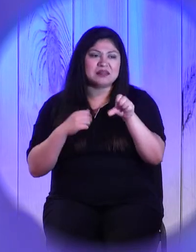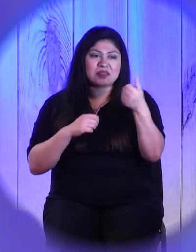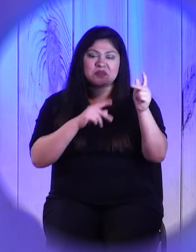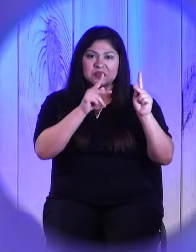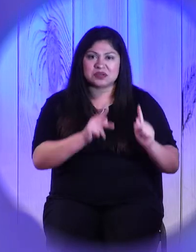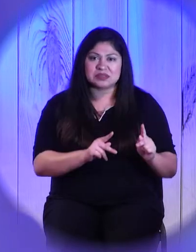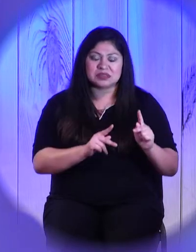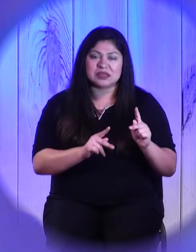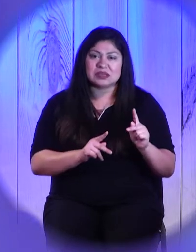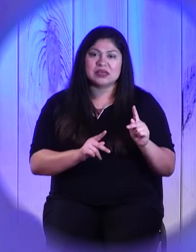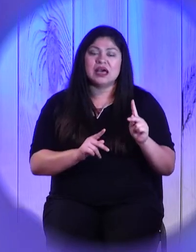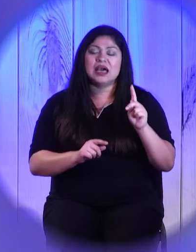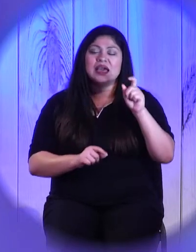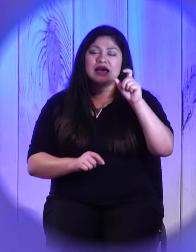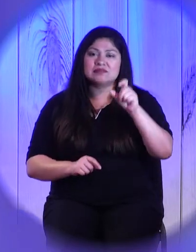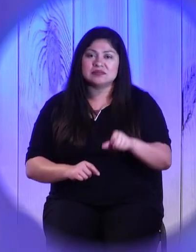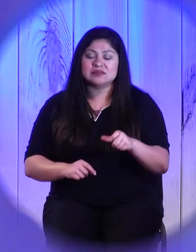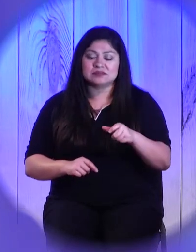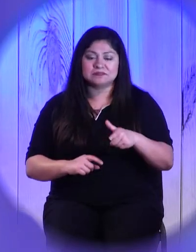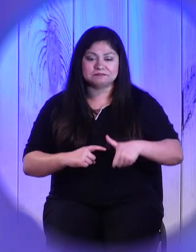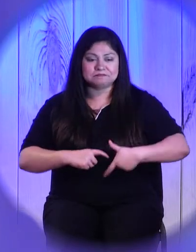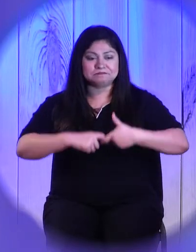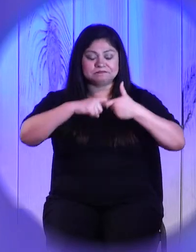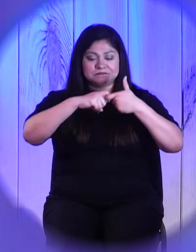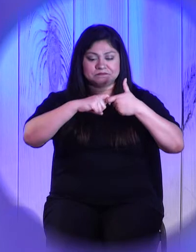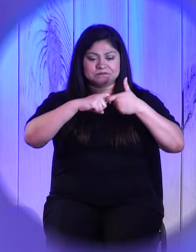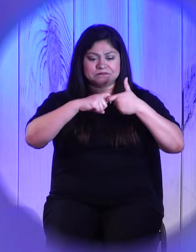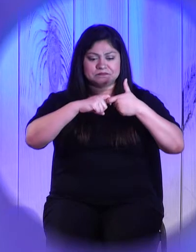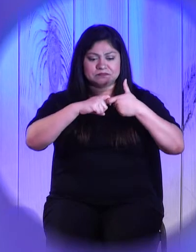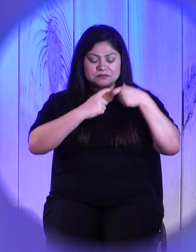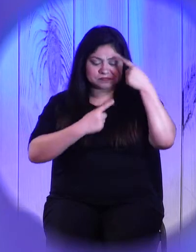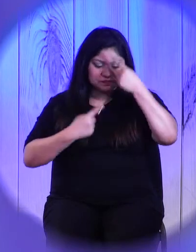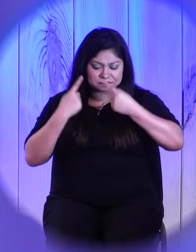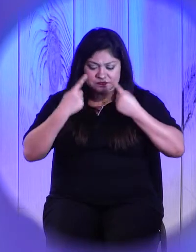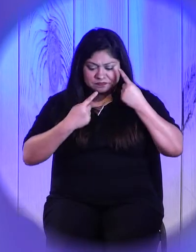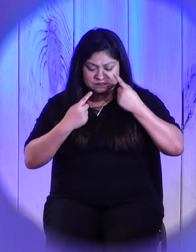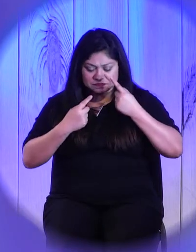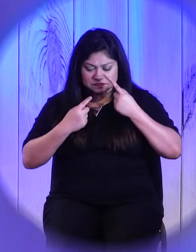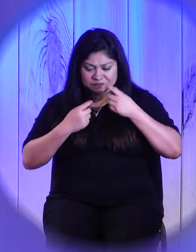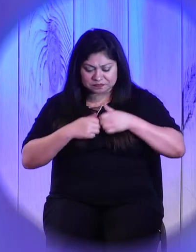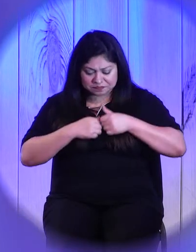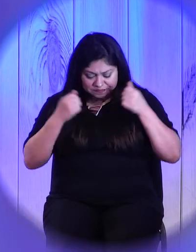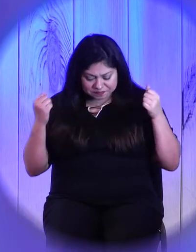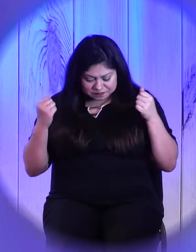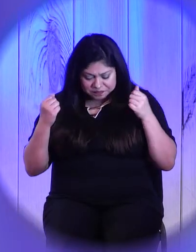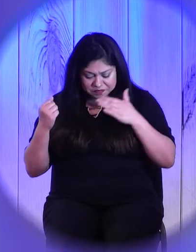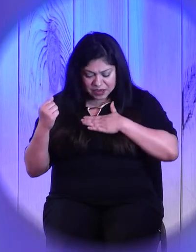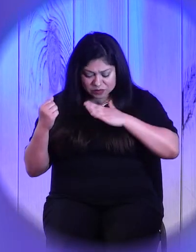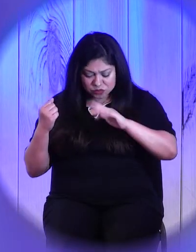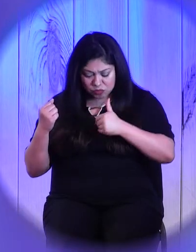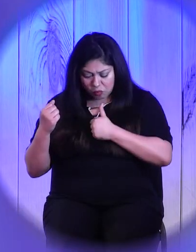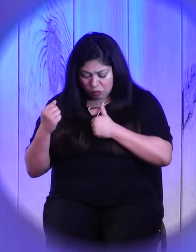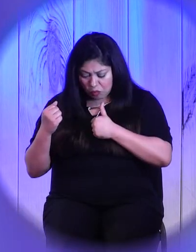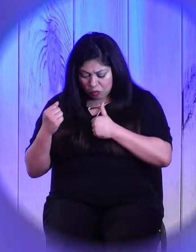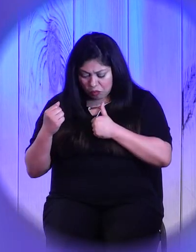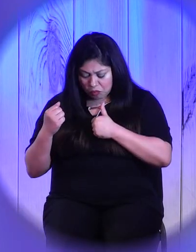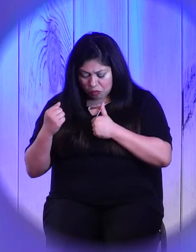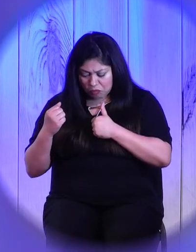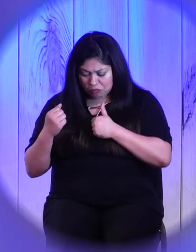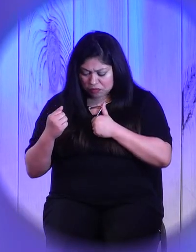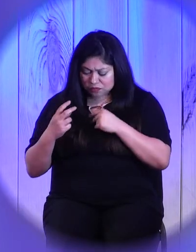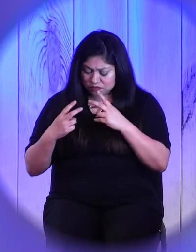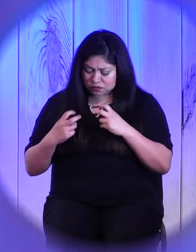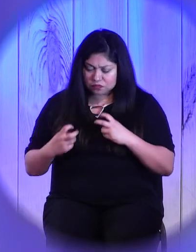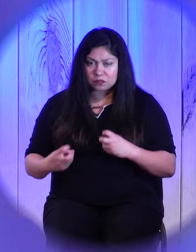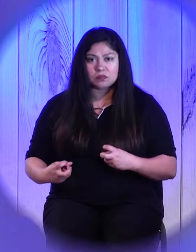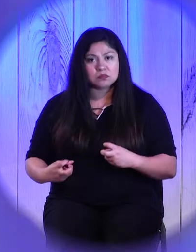my own soul that is causing me to be more sensitive to really the offenses of others? And very often